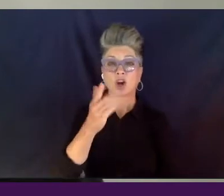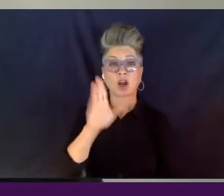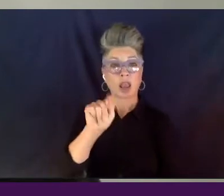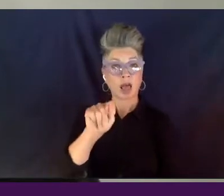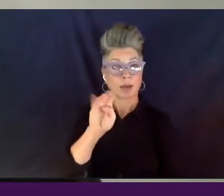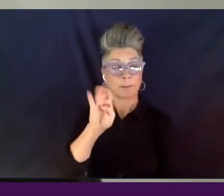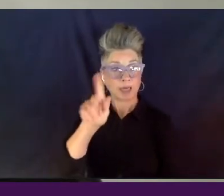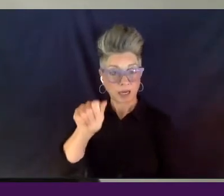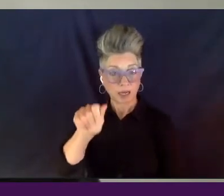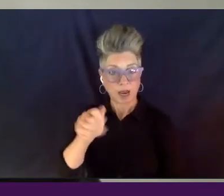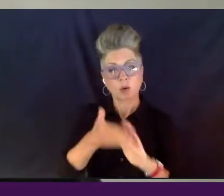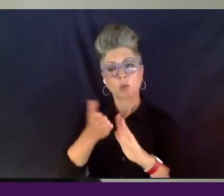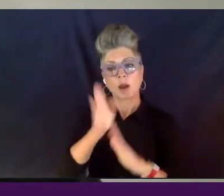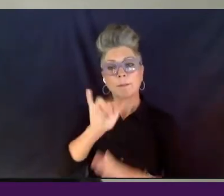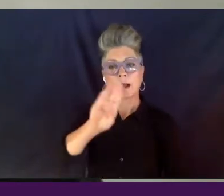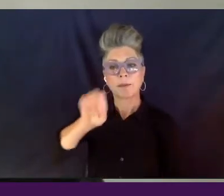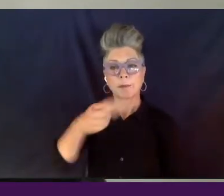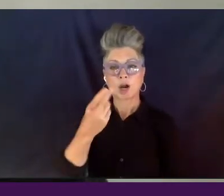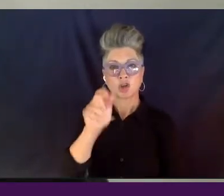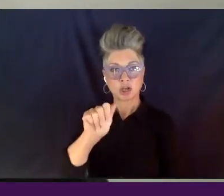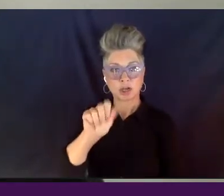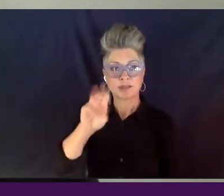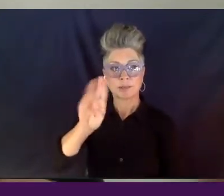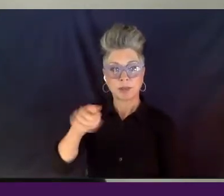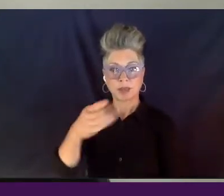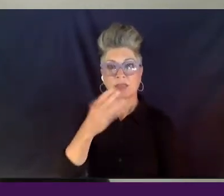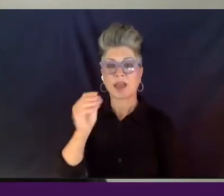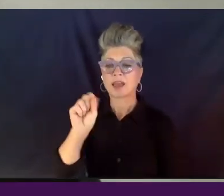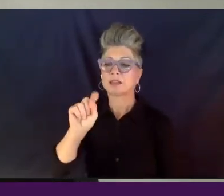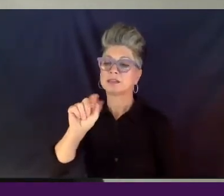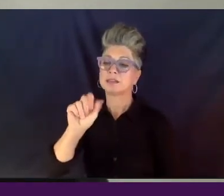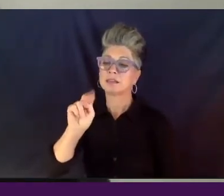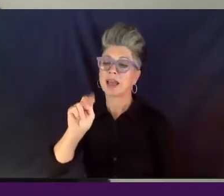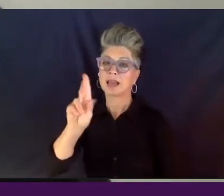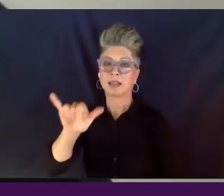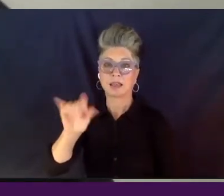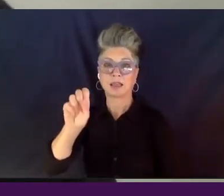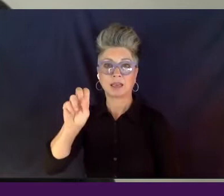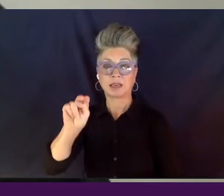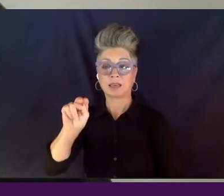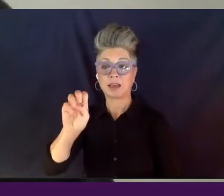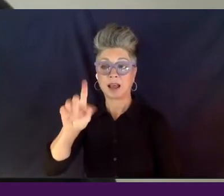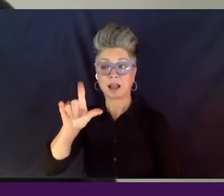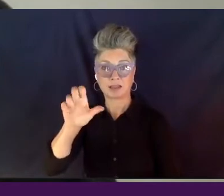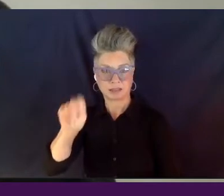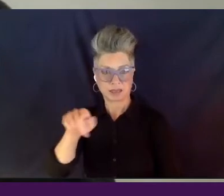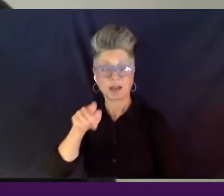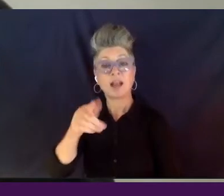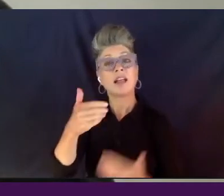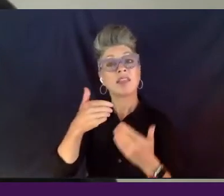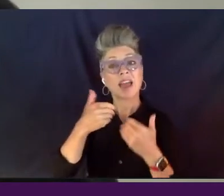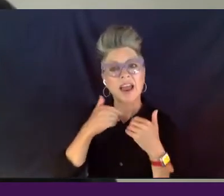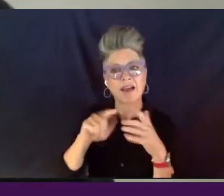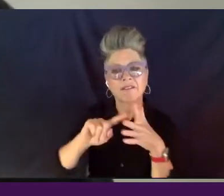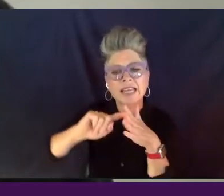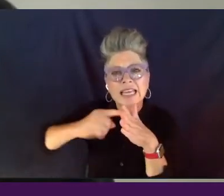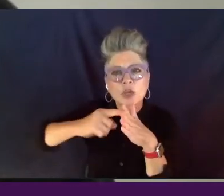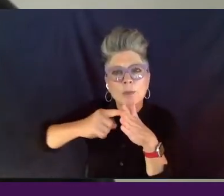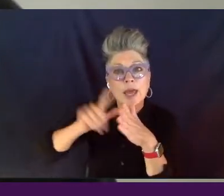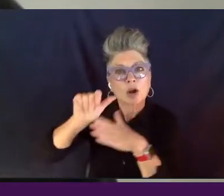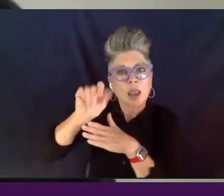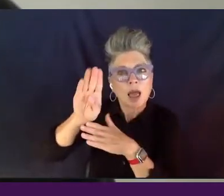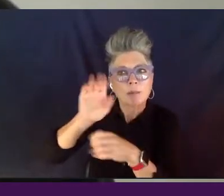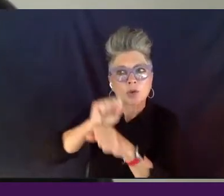Stanley Nelson, um, to, they have an incubator lab to work with BIPOC filmmakers. And we put out an